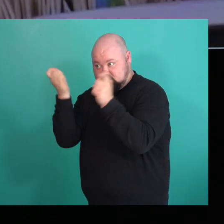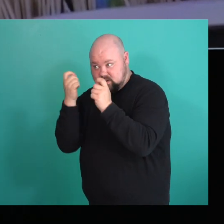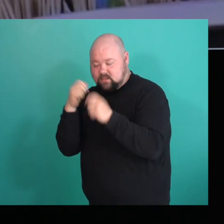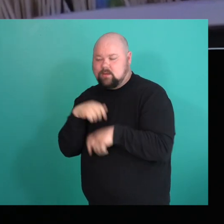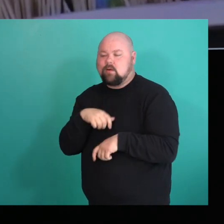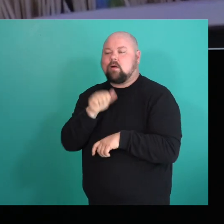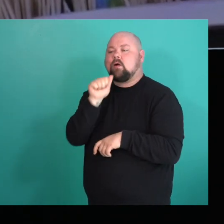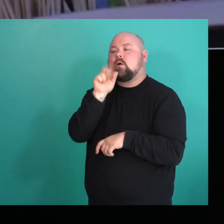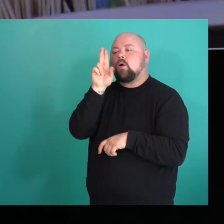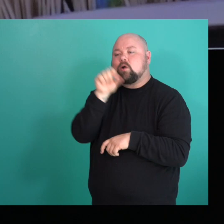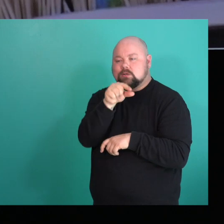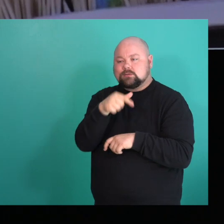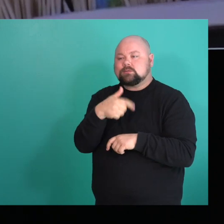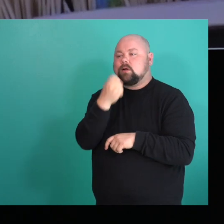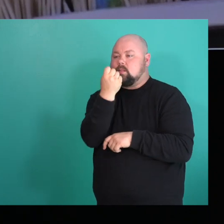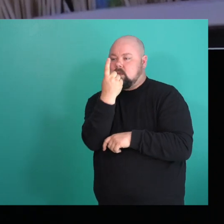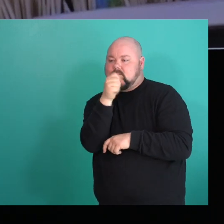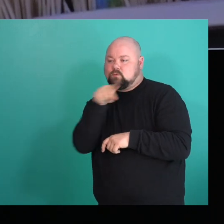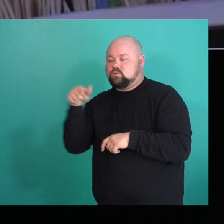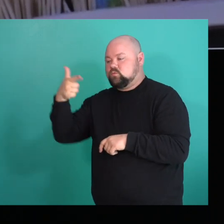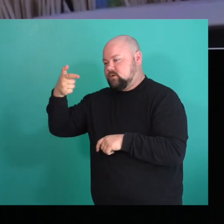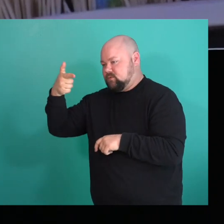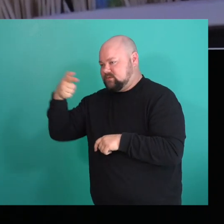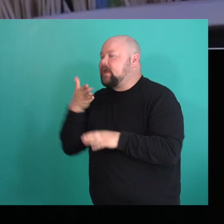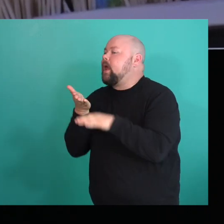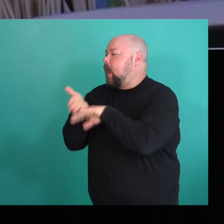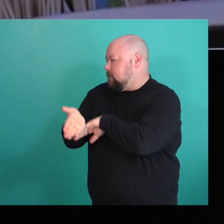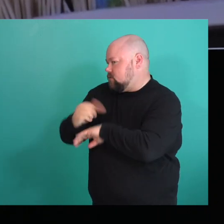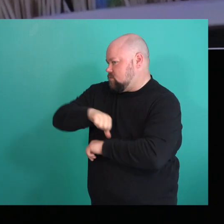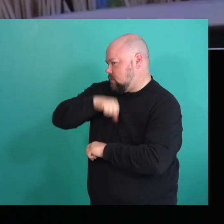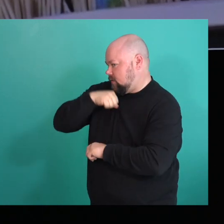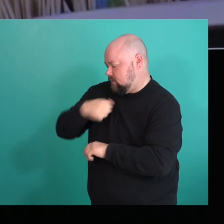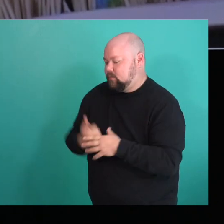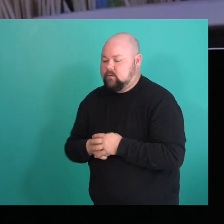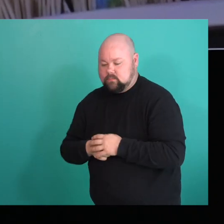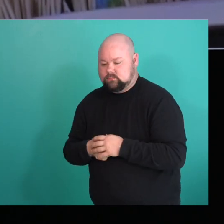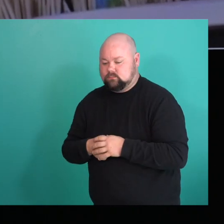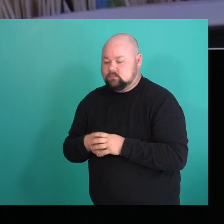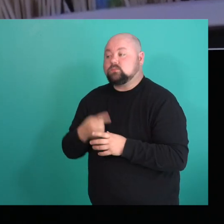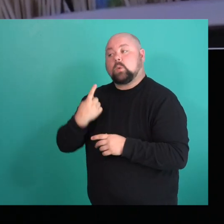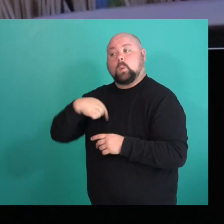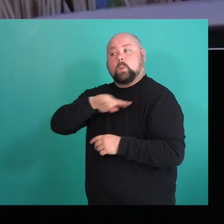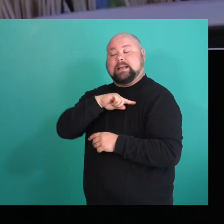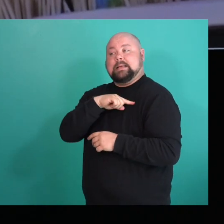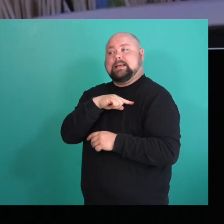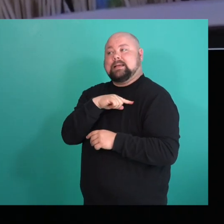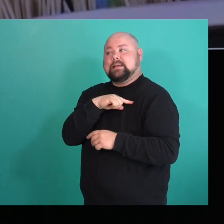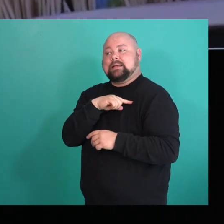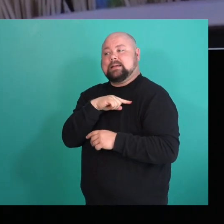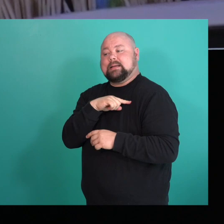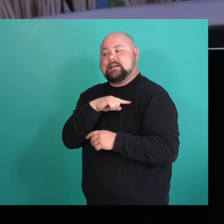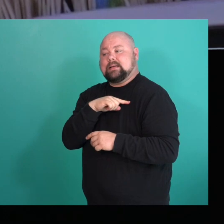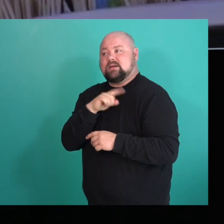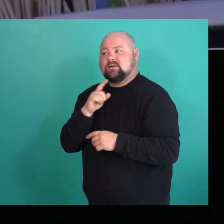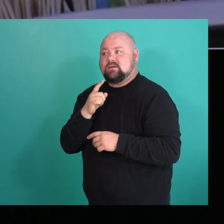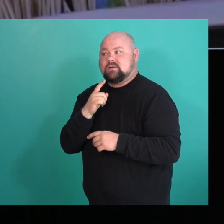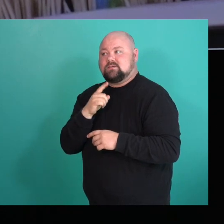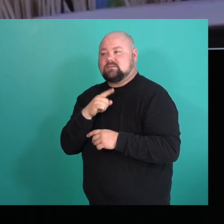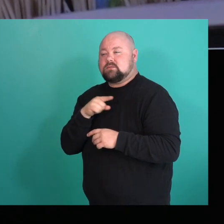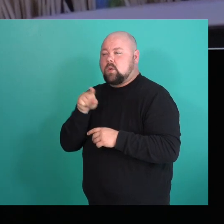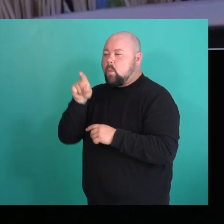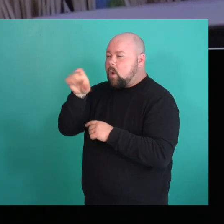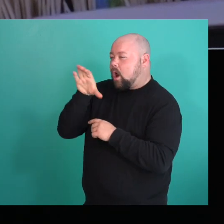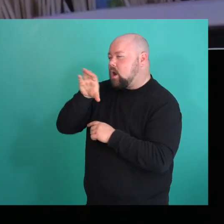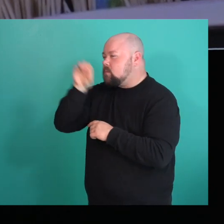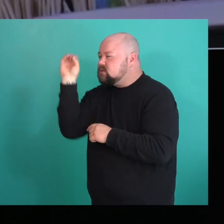which you should come to after your pride. We are, aren't as like, going to be 100%